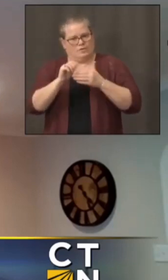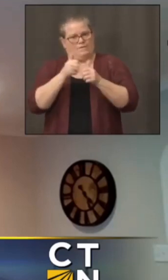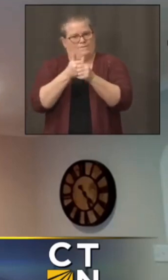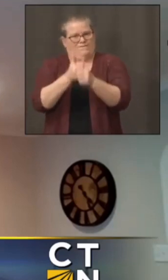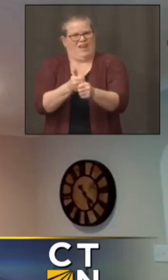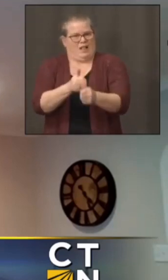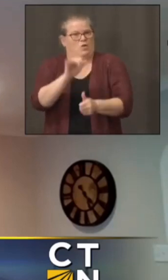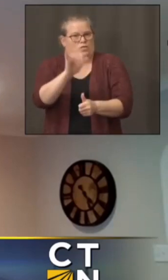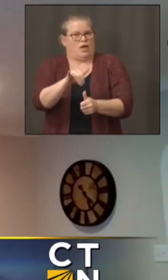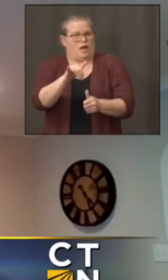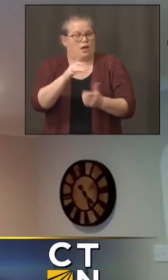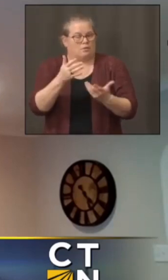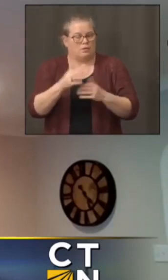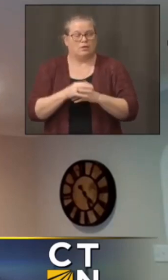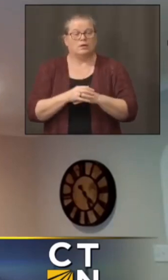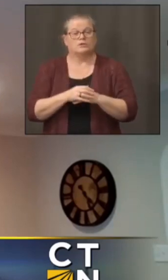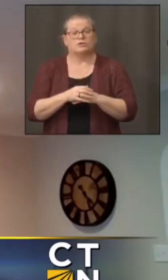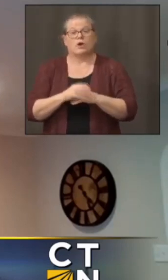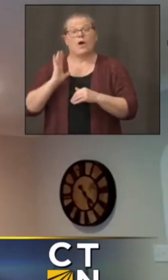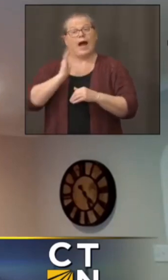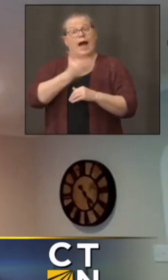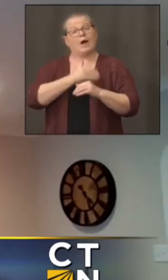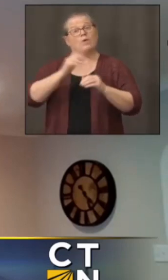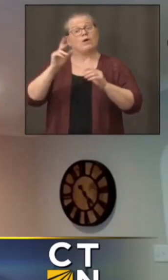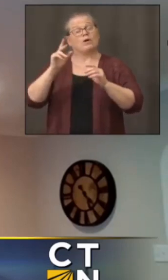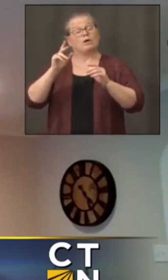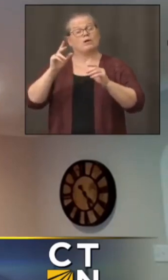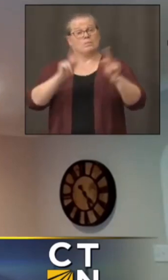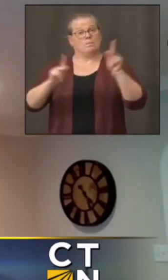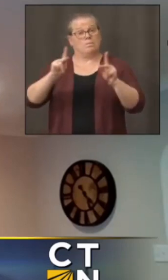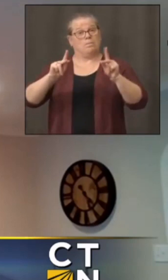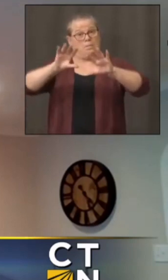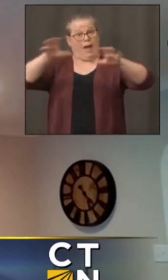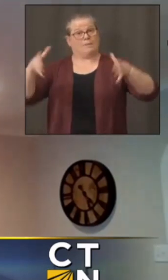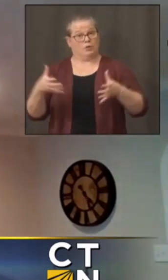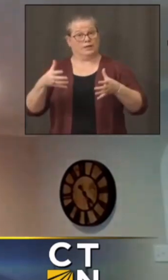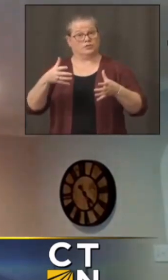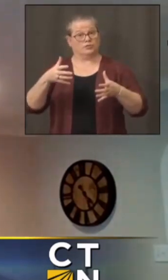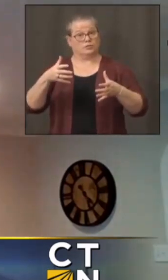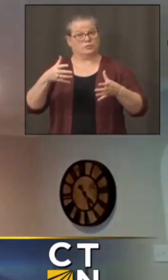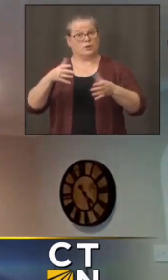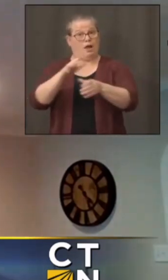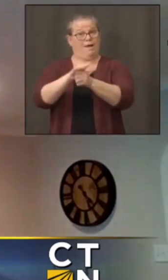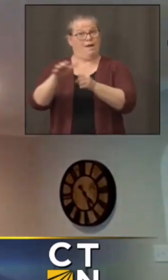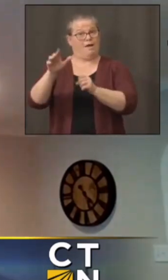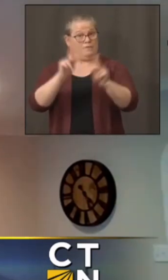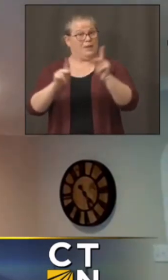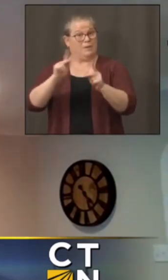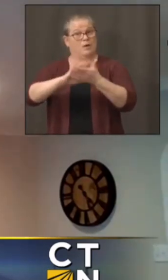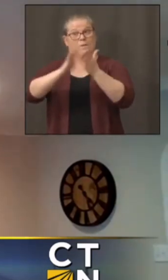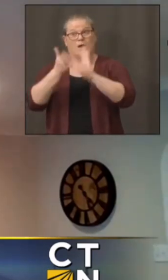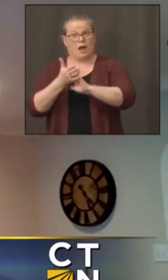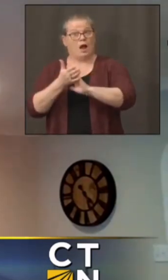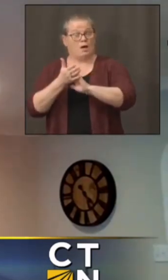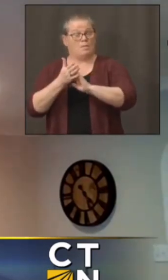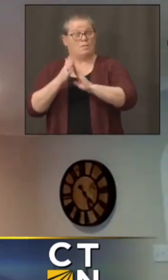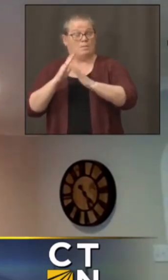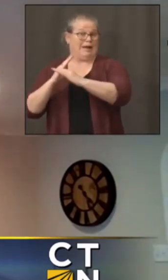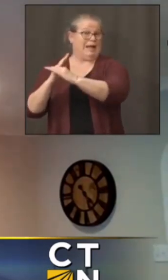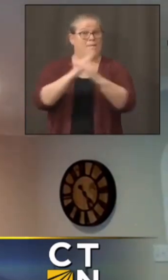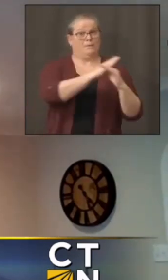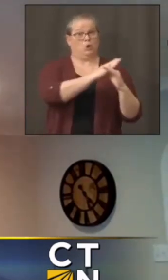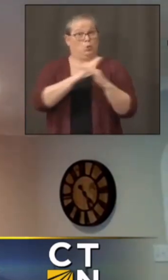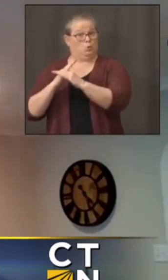enough people in our population immune uh to to covid we would either have to